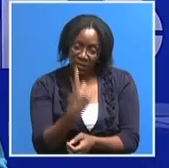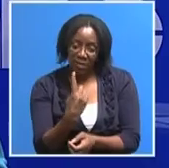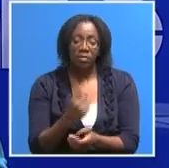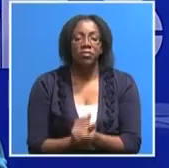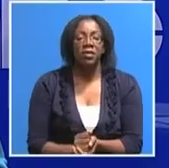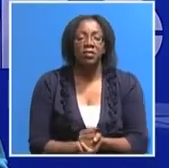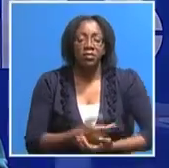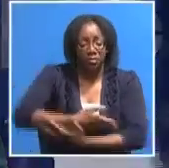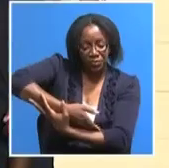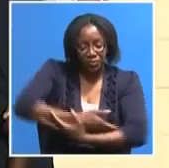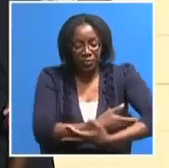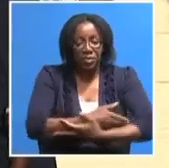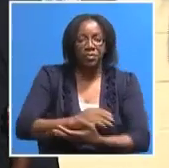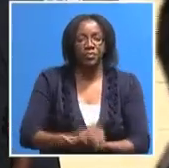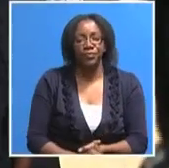story.